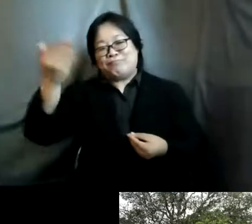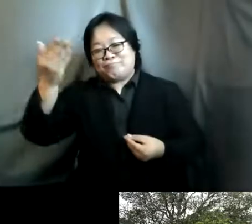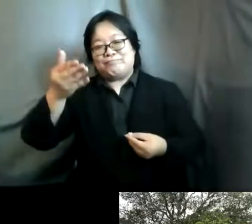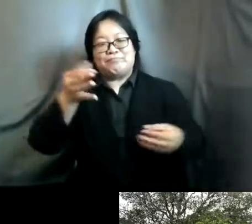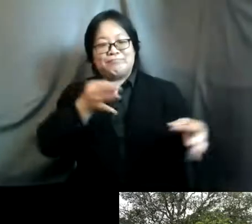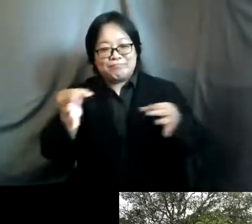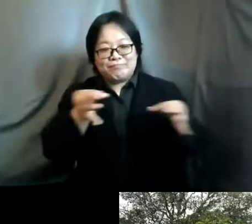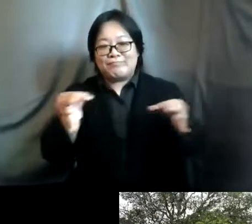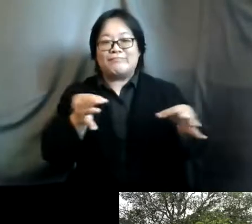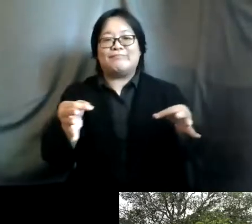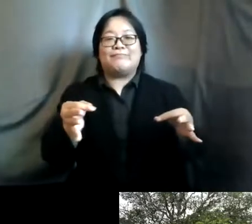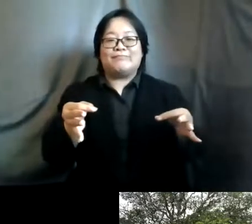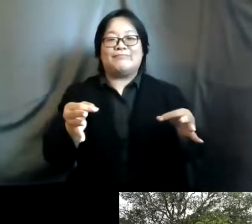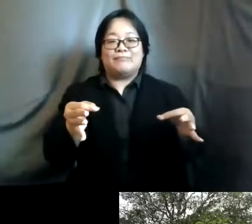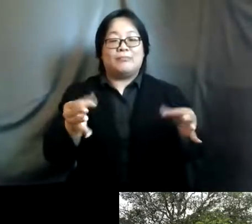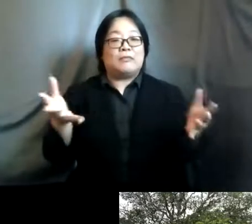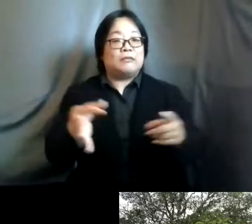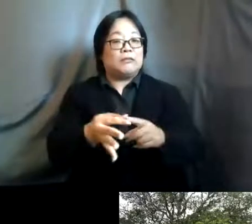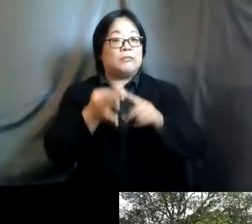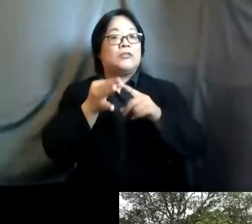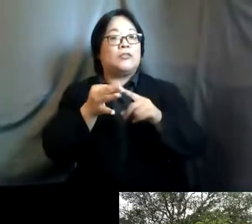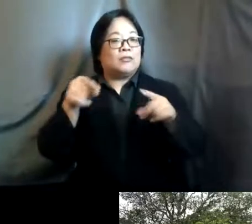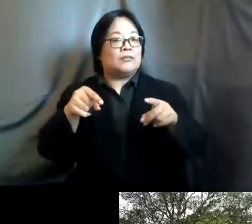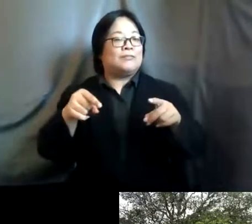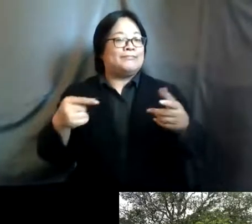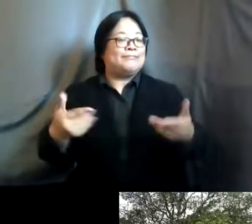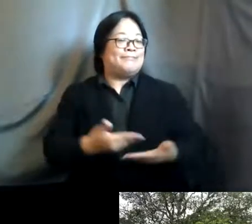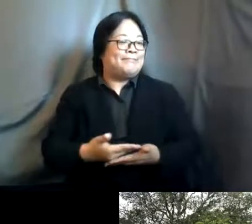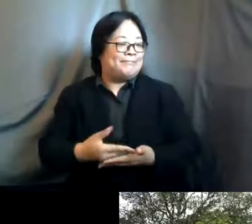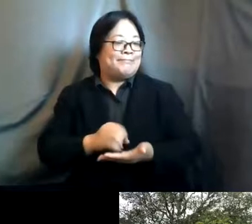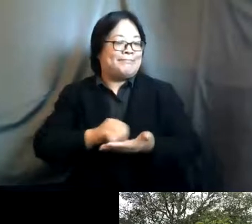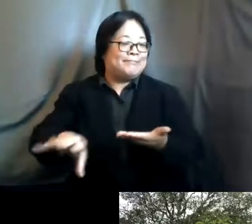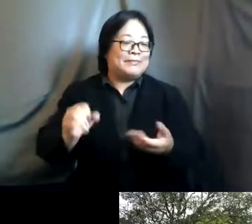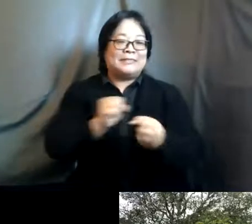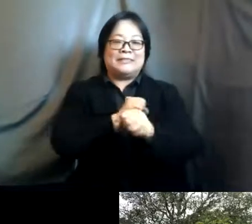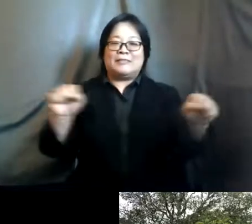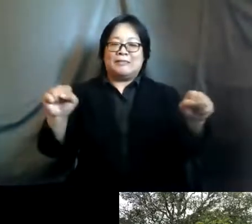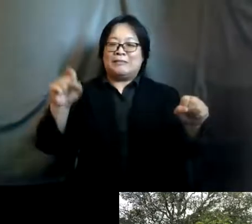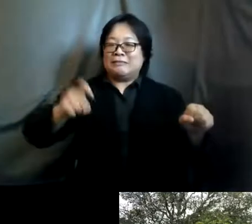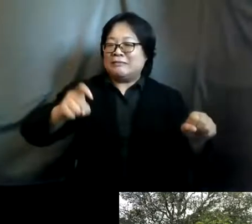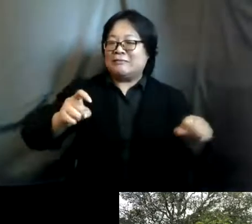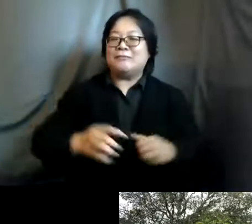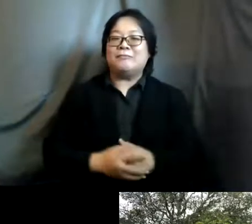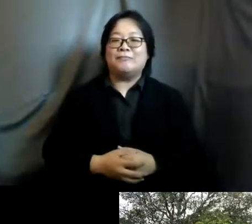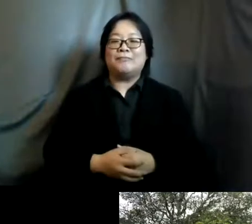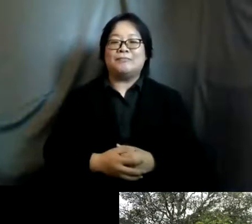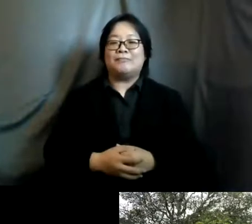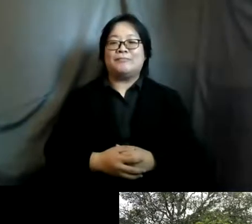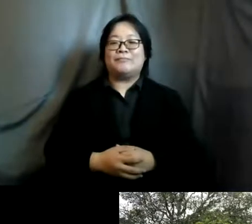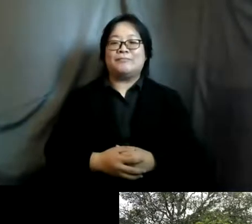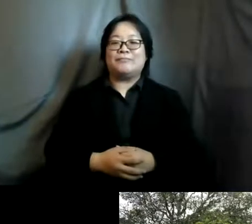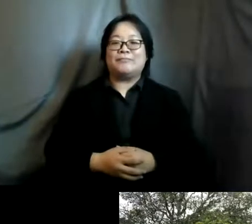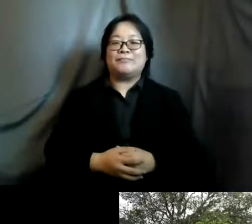um on especially around contraception and the need for safe abortion so uh